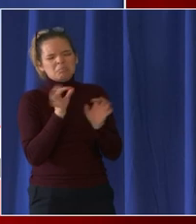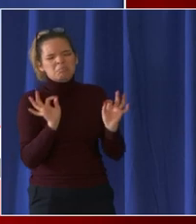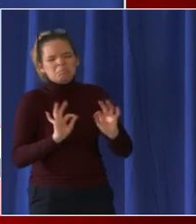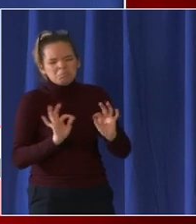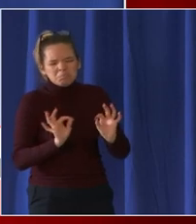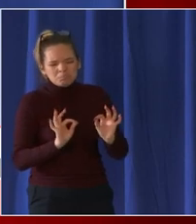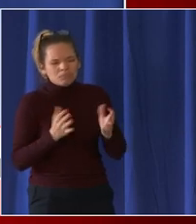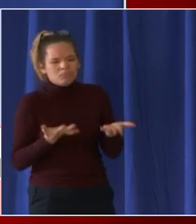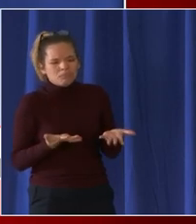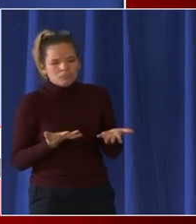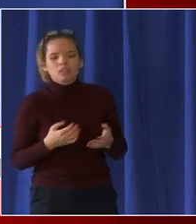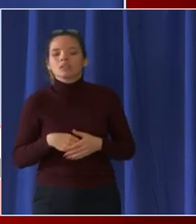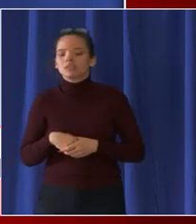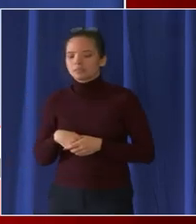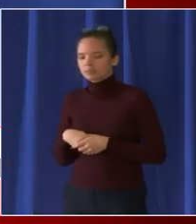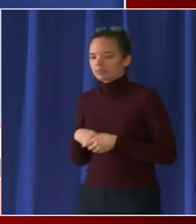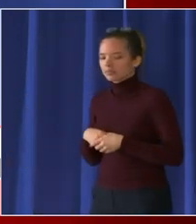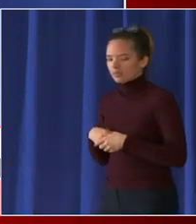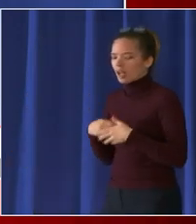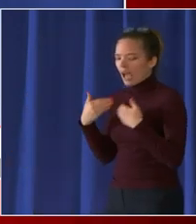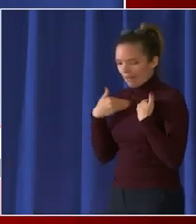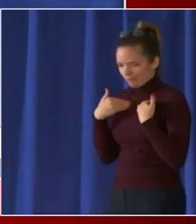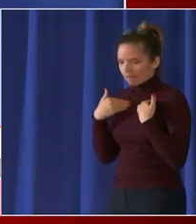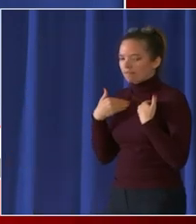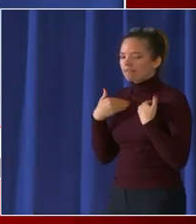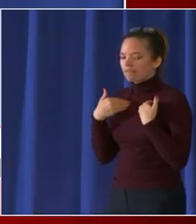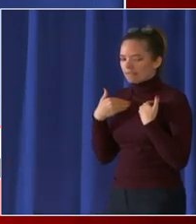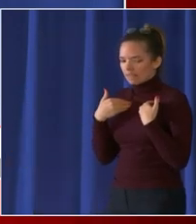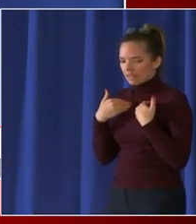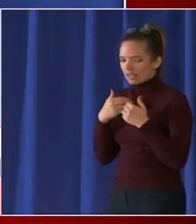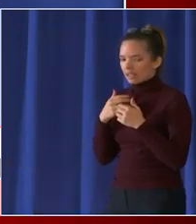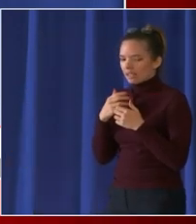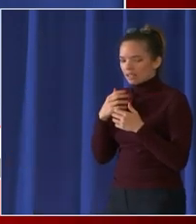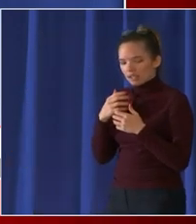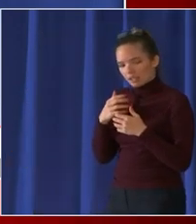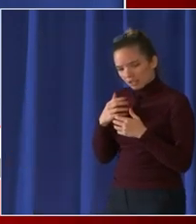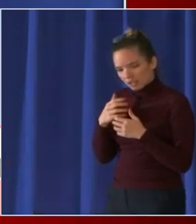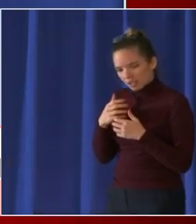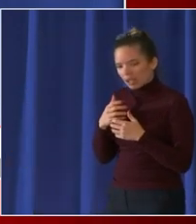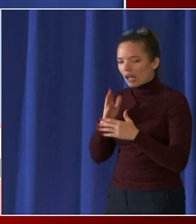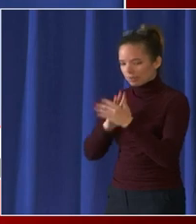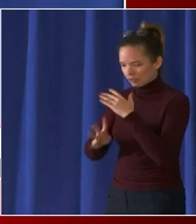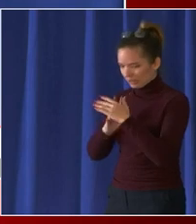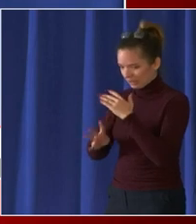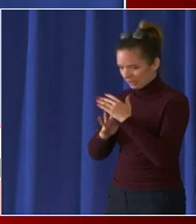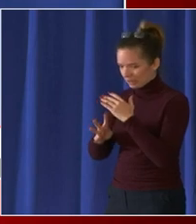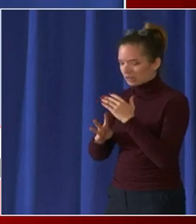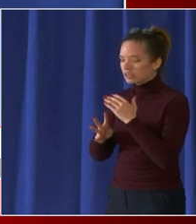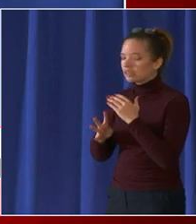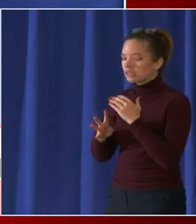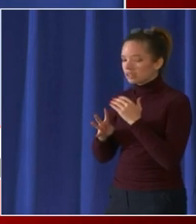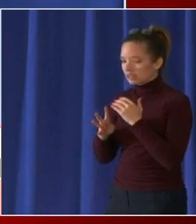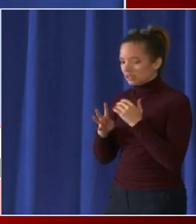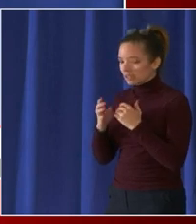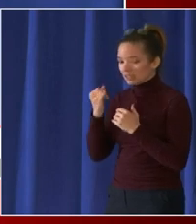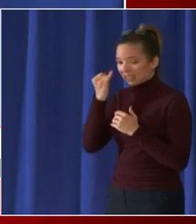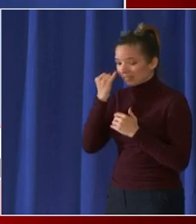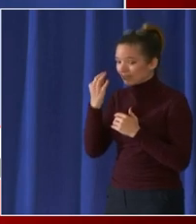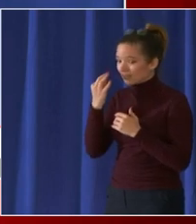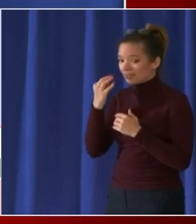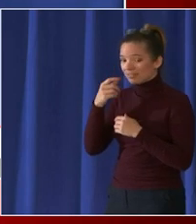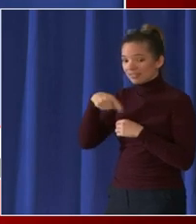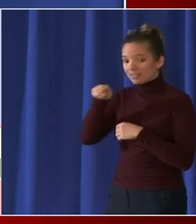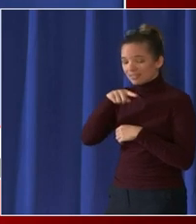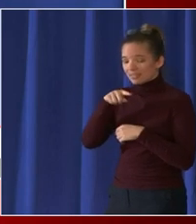not that does not take into so if you visit the er that's considered an outpatient visit uh so that does not include all the patients that are showing up to the the